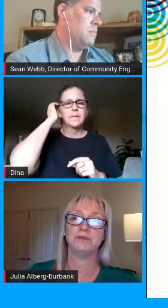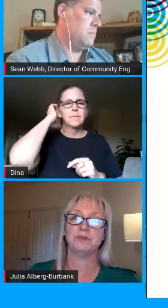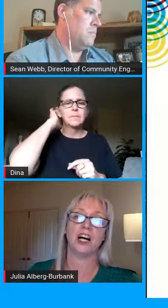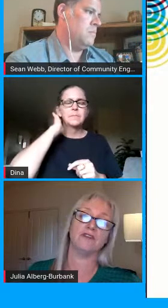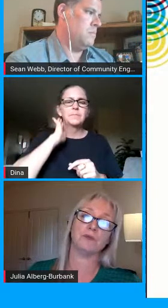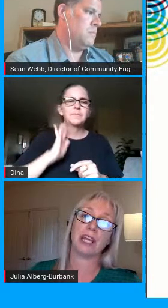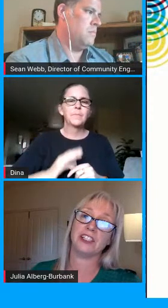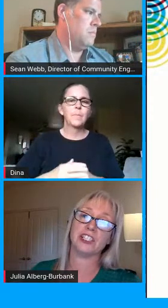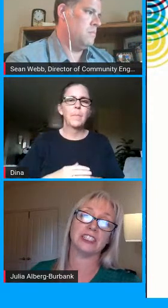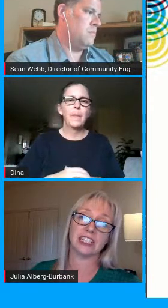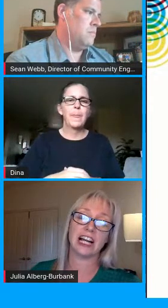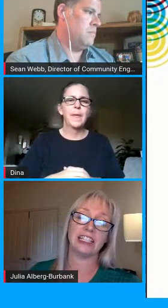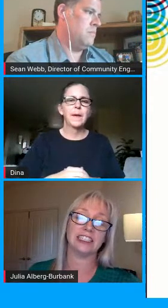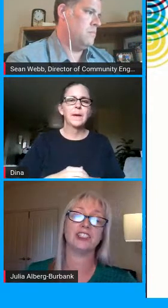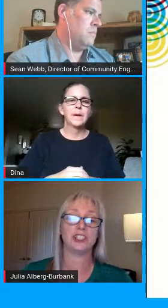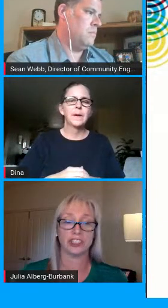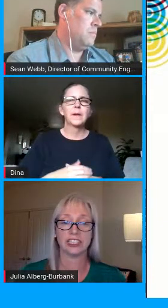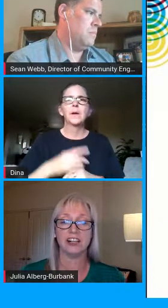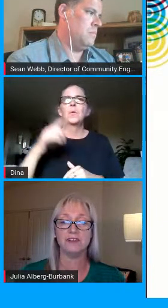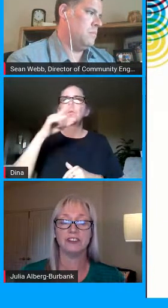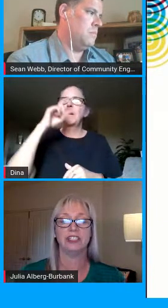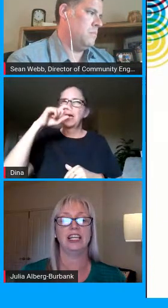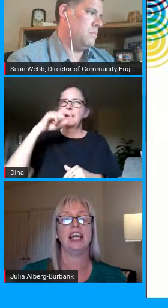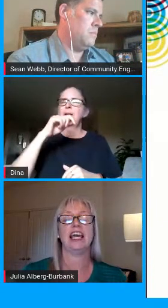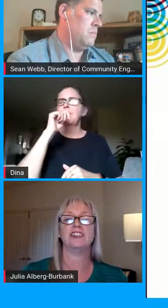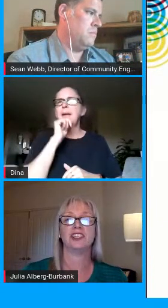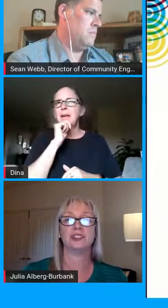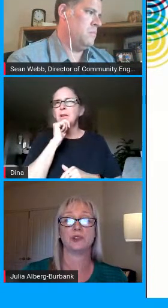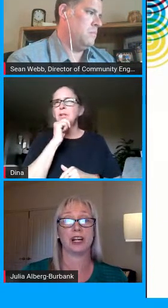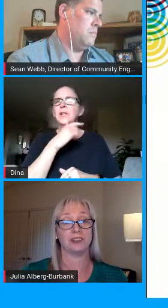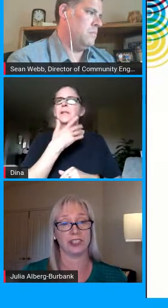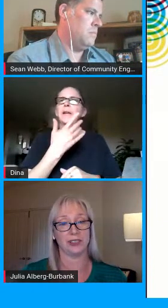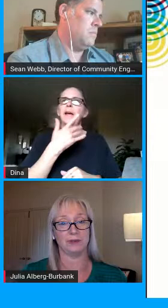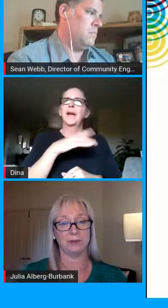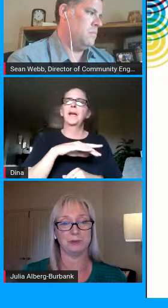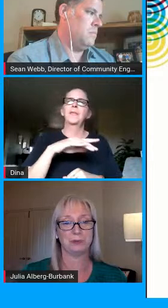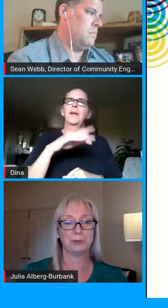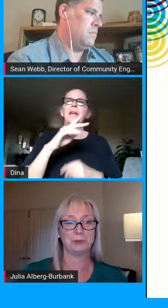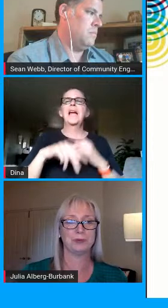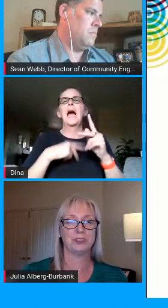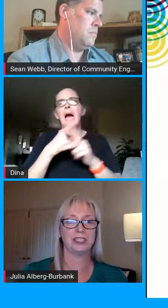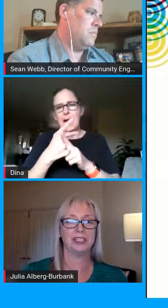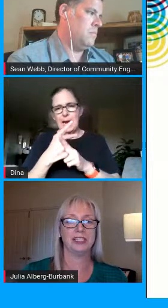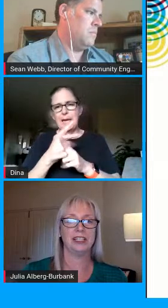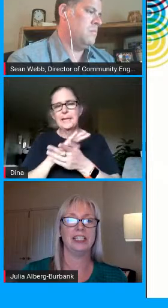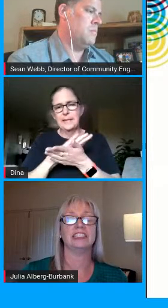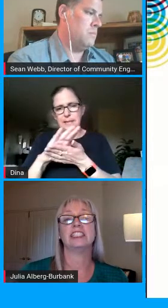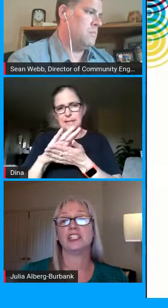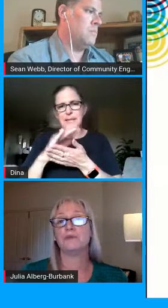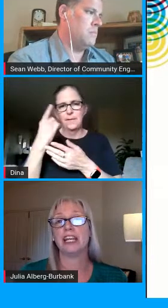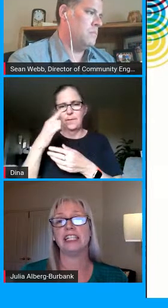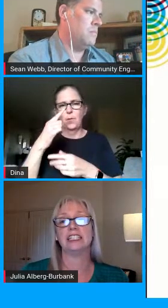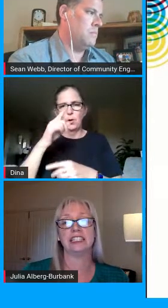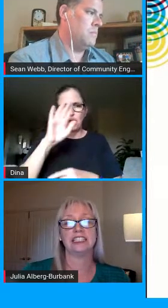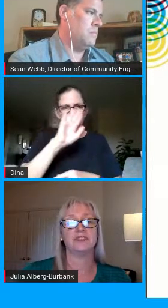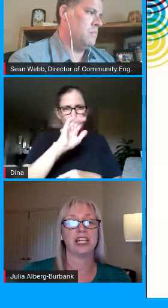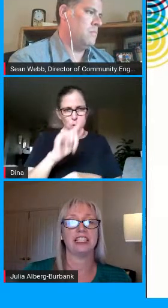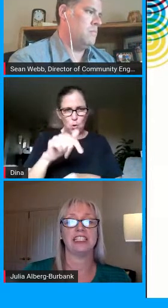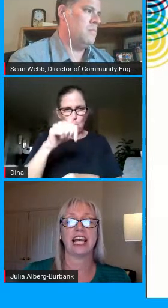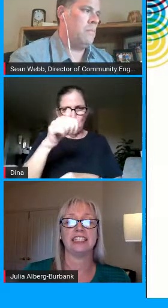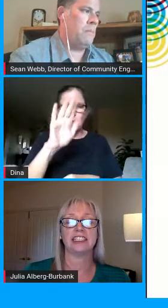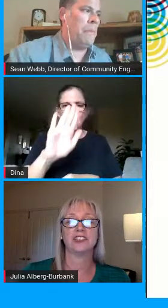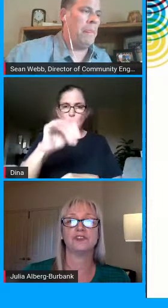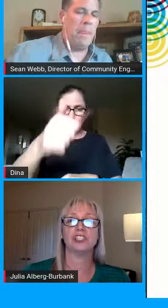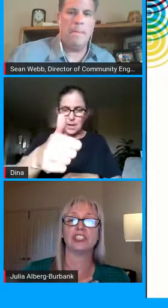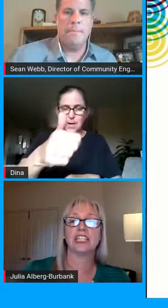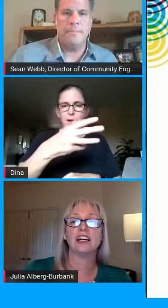day offer patience and kindness to yourself and to those around you consider making a list of